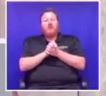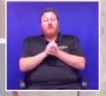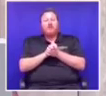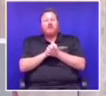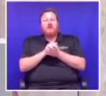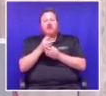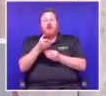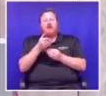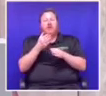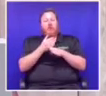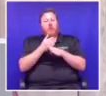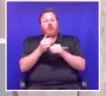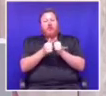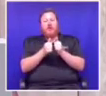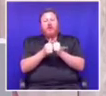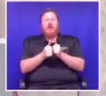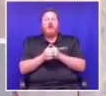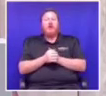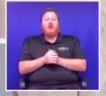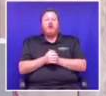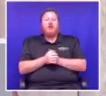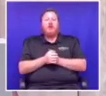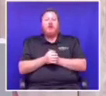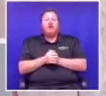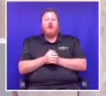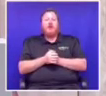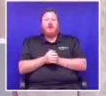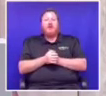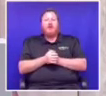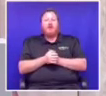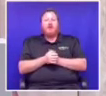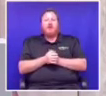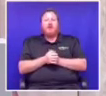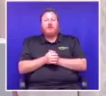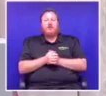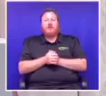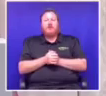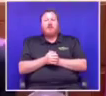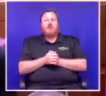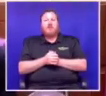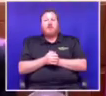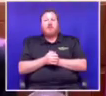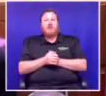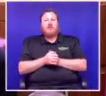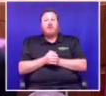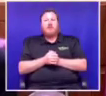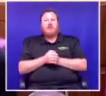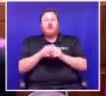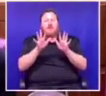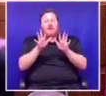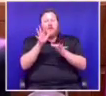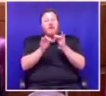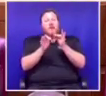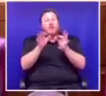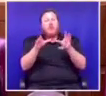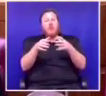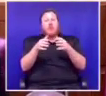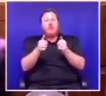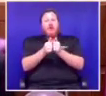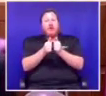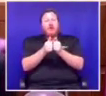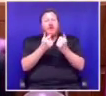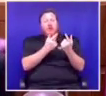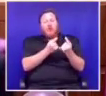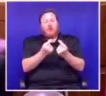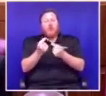to work together. To work together collectively as the 10 parties and those